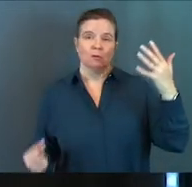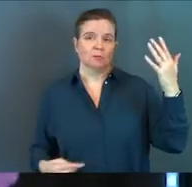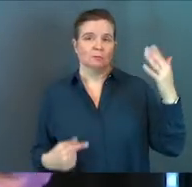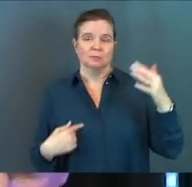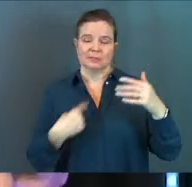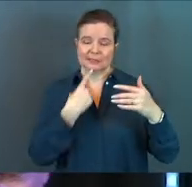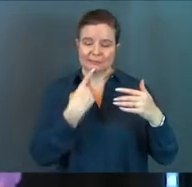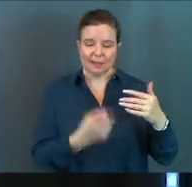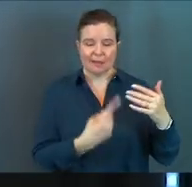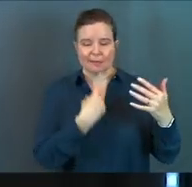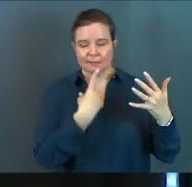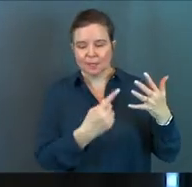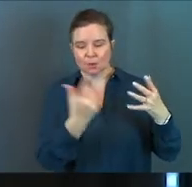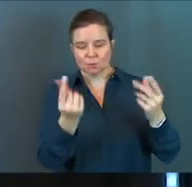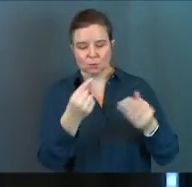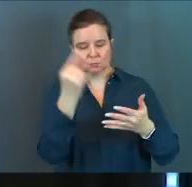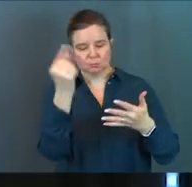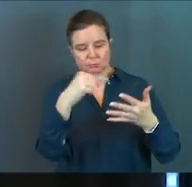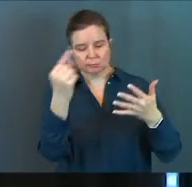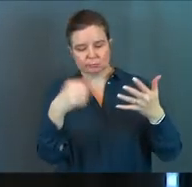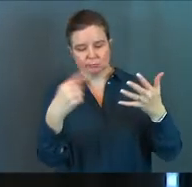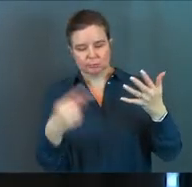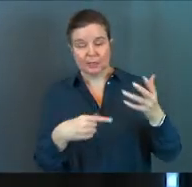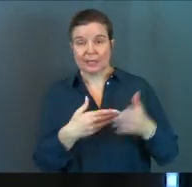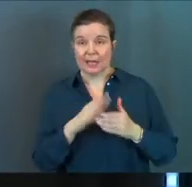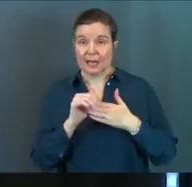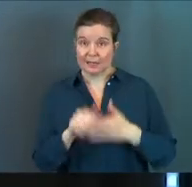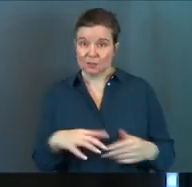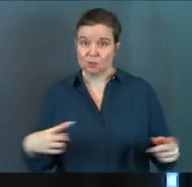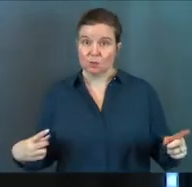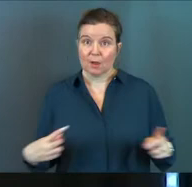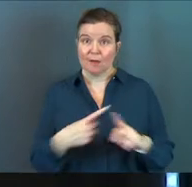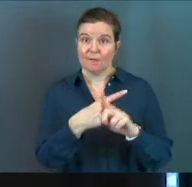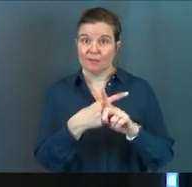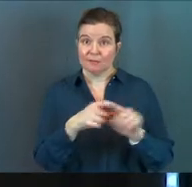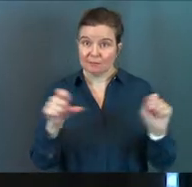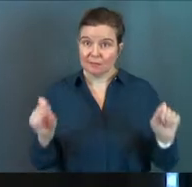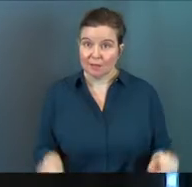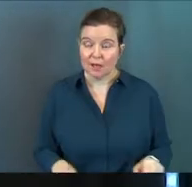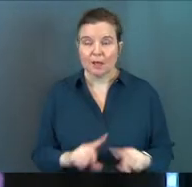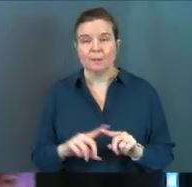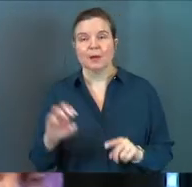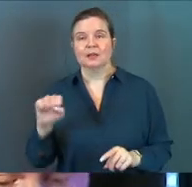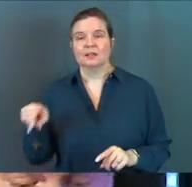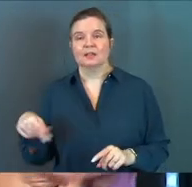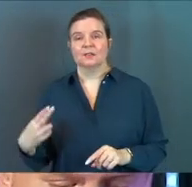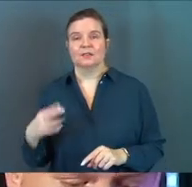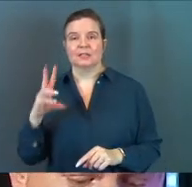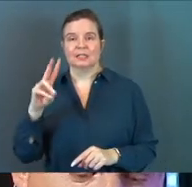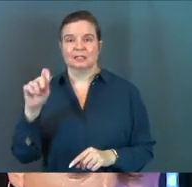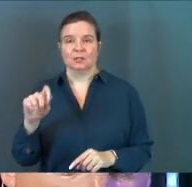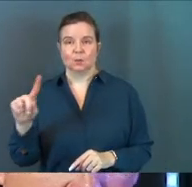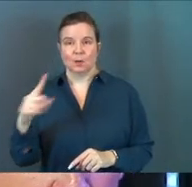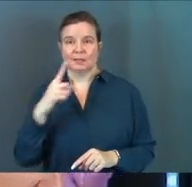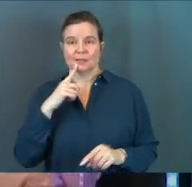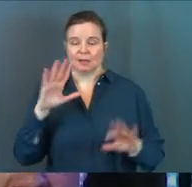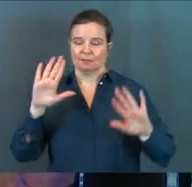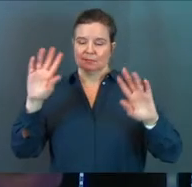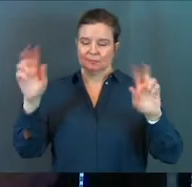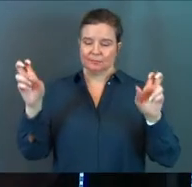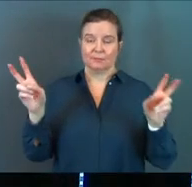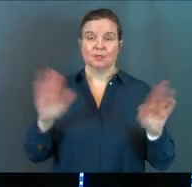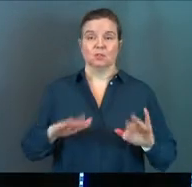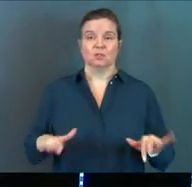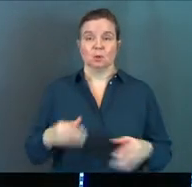lots of telling them what to do can lead to conflict. Amen? But Ephesians 6, 1 says it like this. says, children, obey your